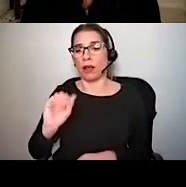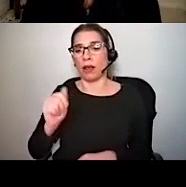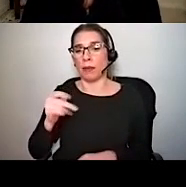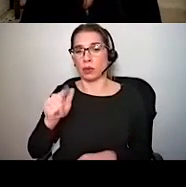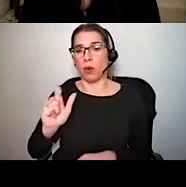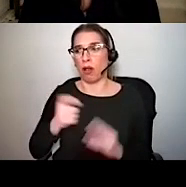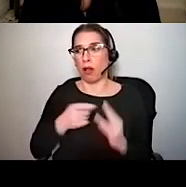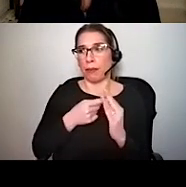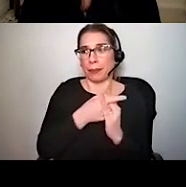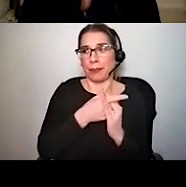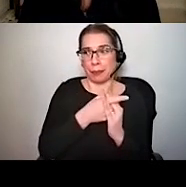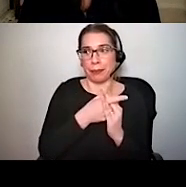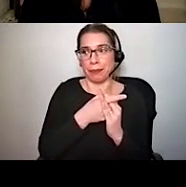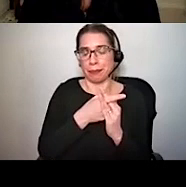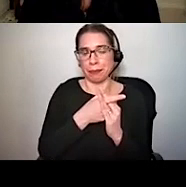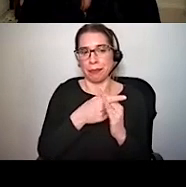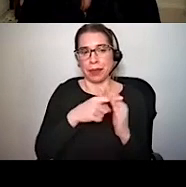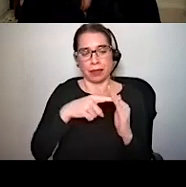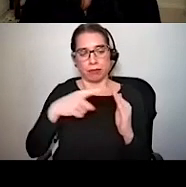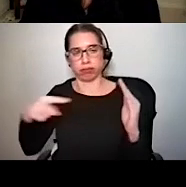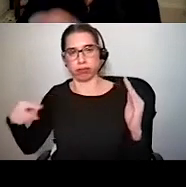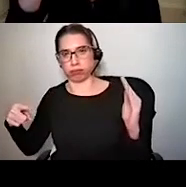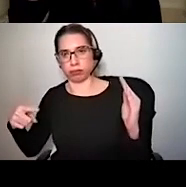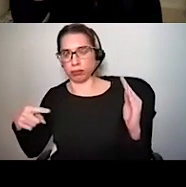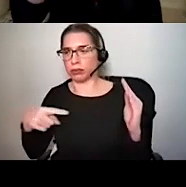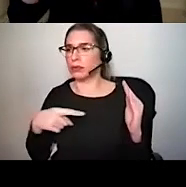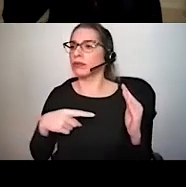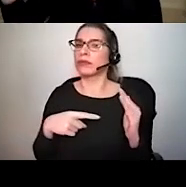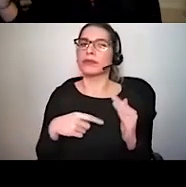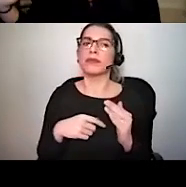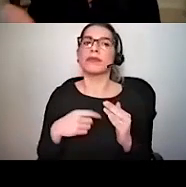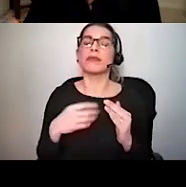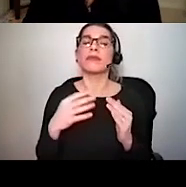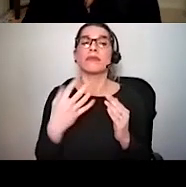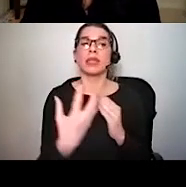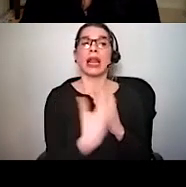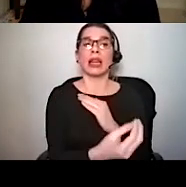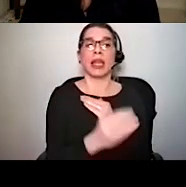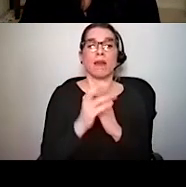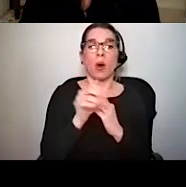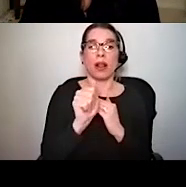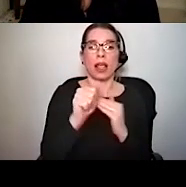And so they're coming out. So they're exiting the cochlea and entering the brain.